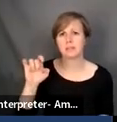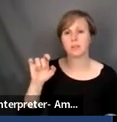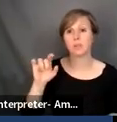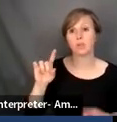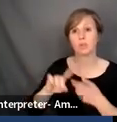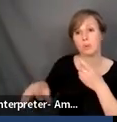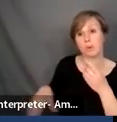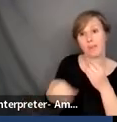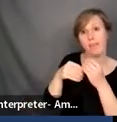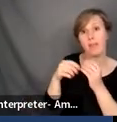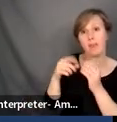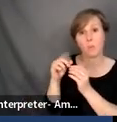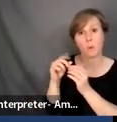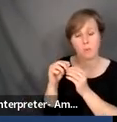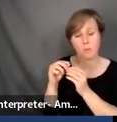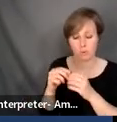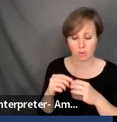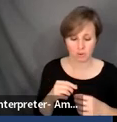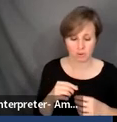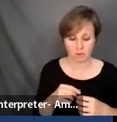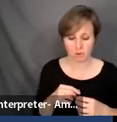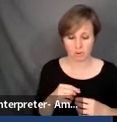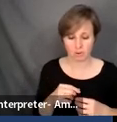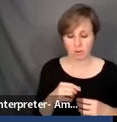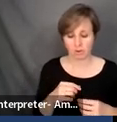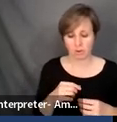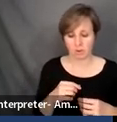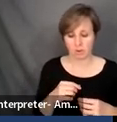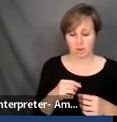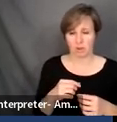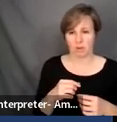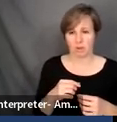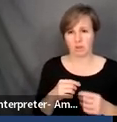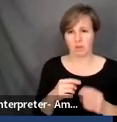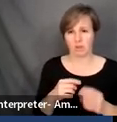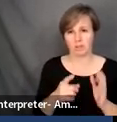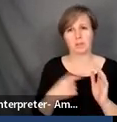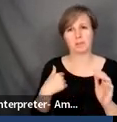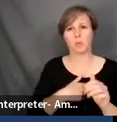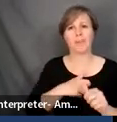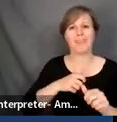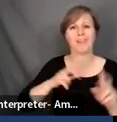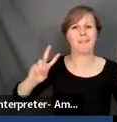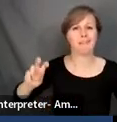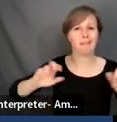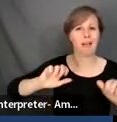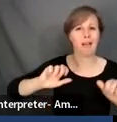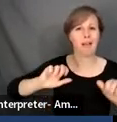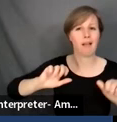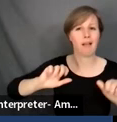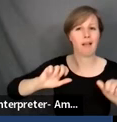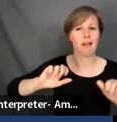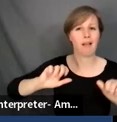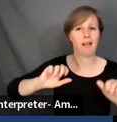thing is at times we hide behind policy when it's convenient for